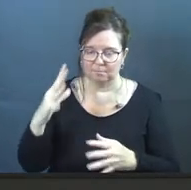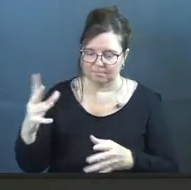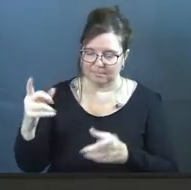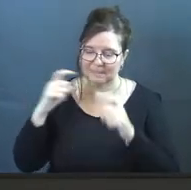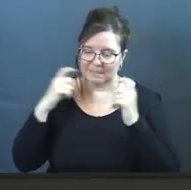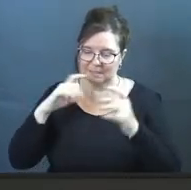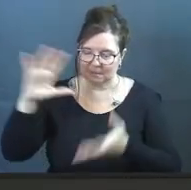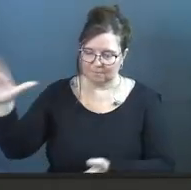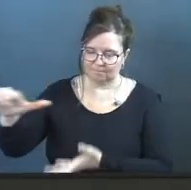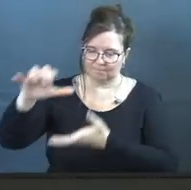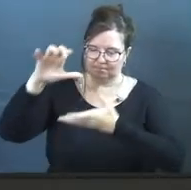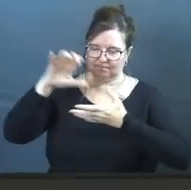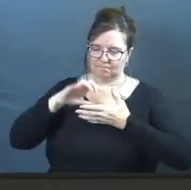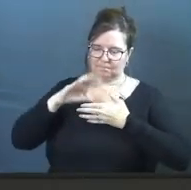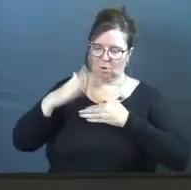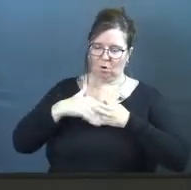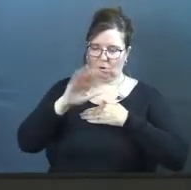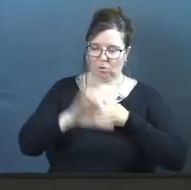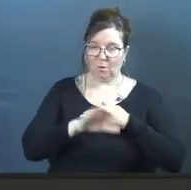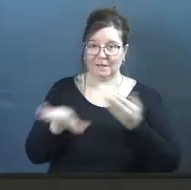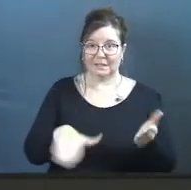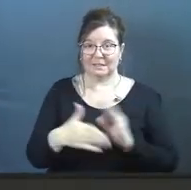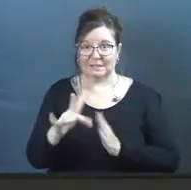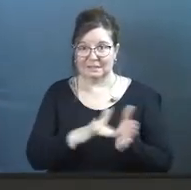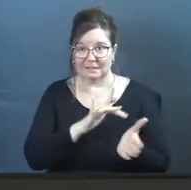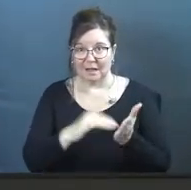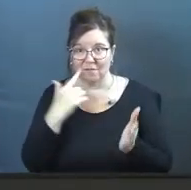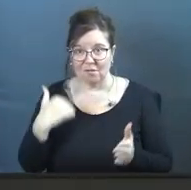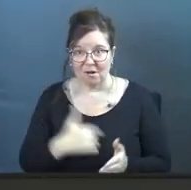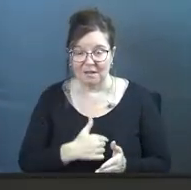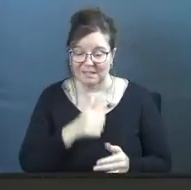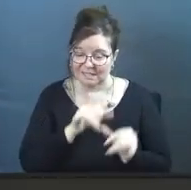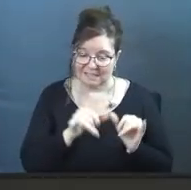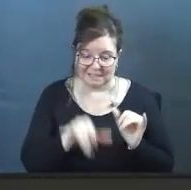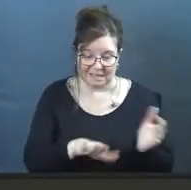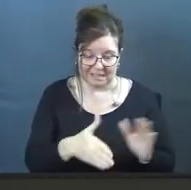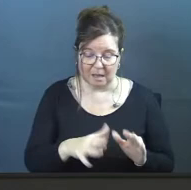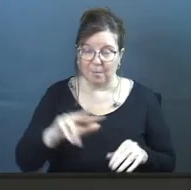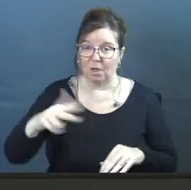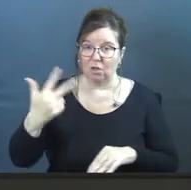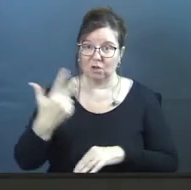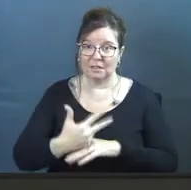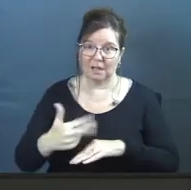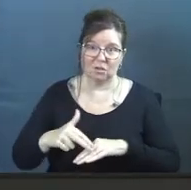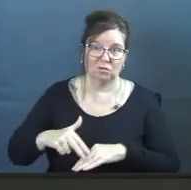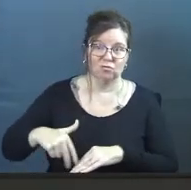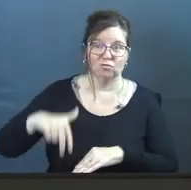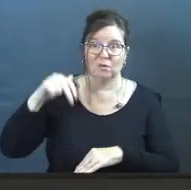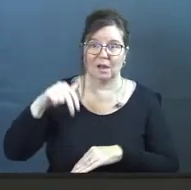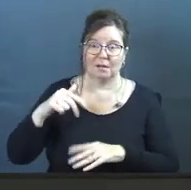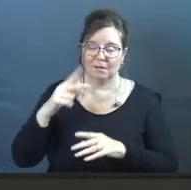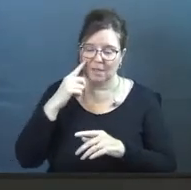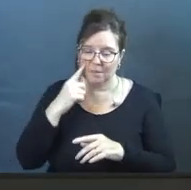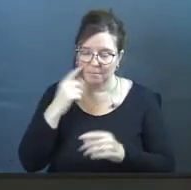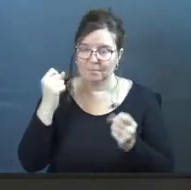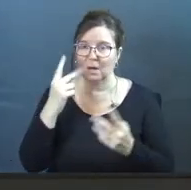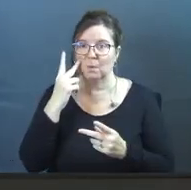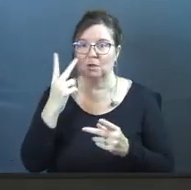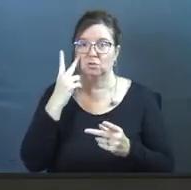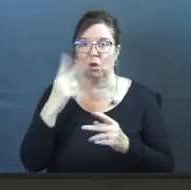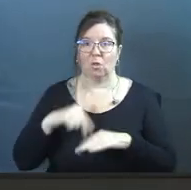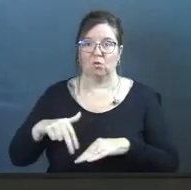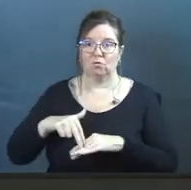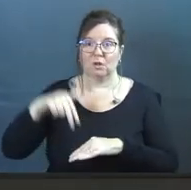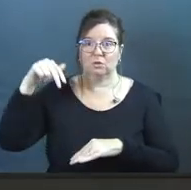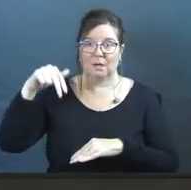would die for us. The great thing about it is that he did not stay dead, but it was recorded that on the third date he resurrected. Many witnesses saw